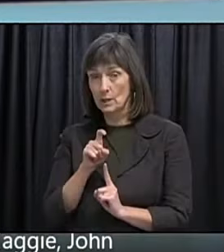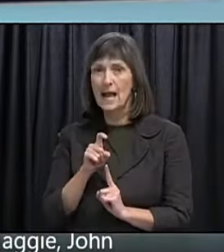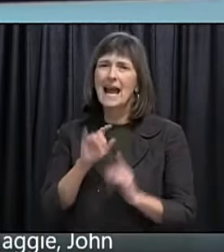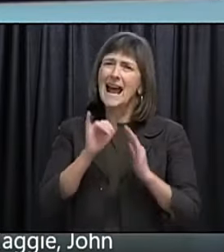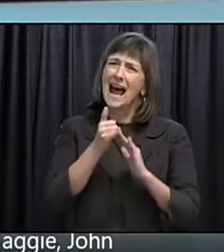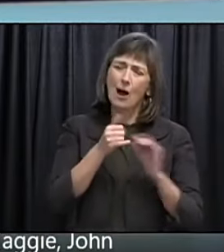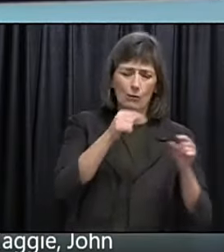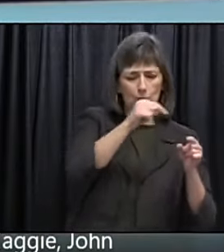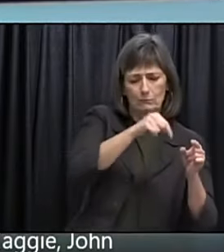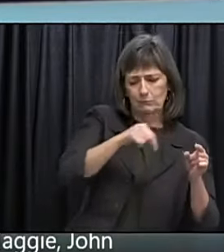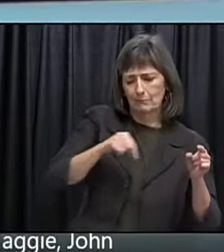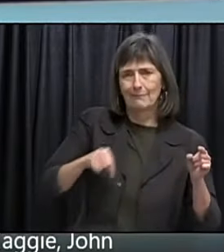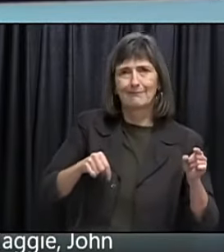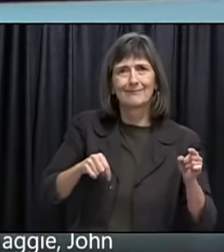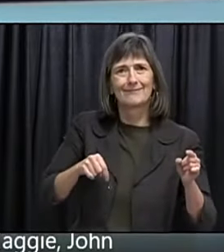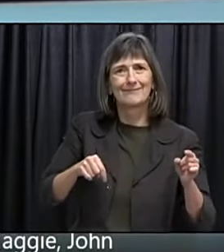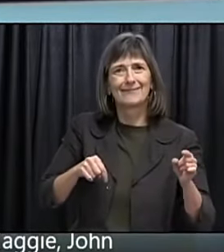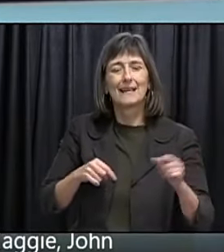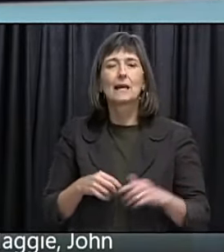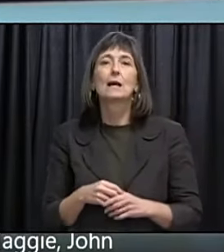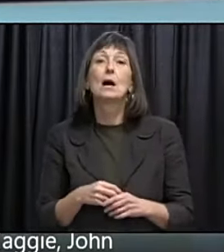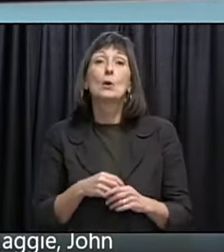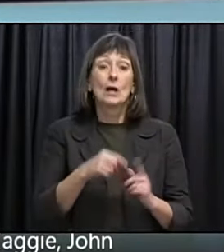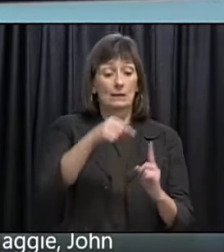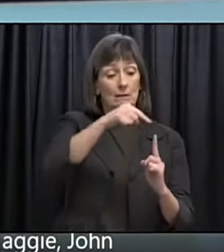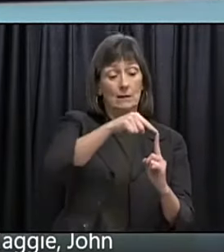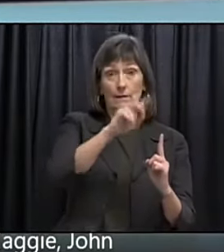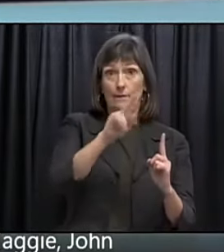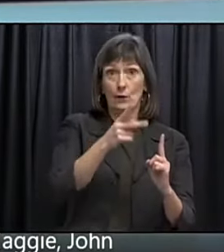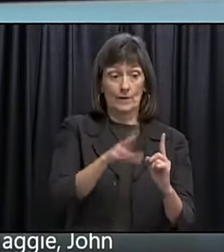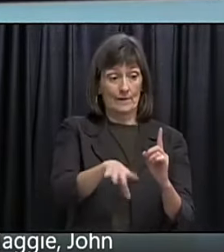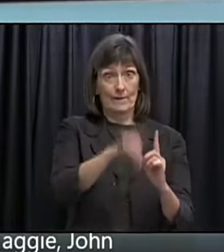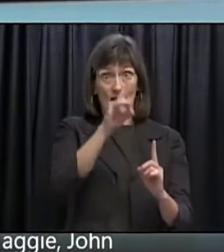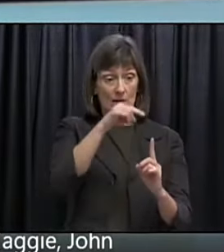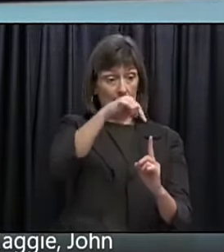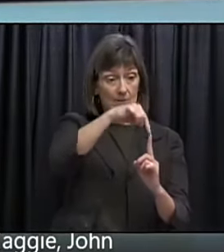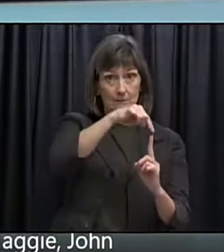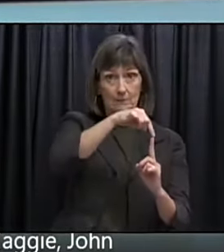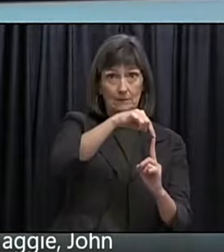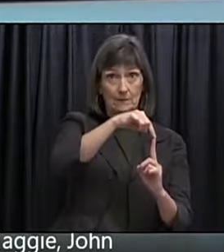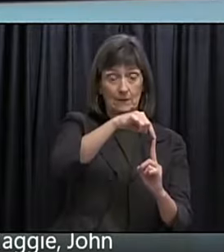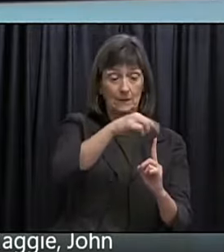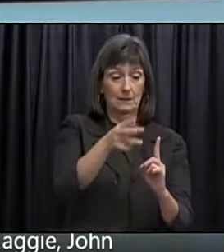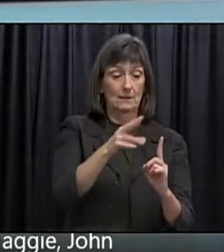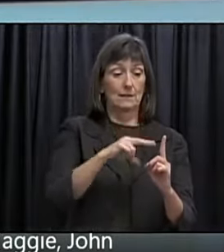Contact. Tracing. Essentially. Works. the. Premise. The. Person. Who you're. Talking. To.